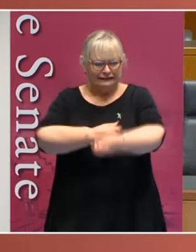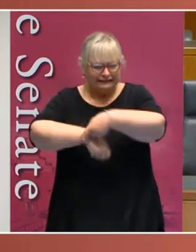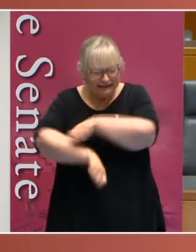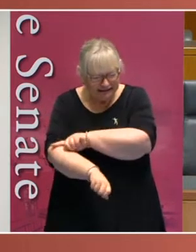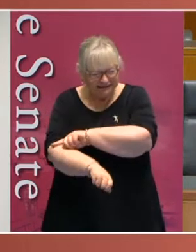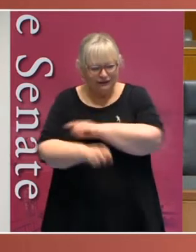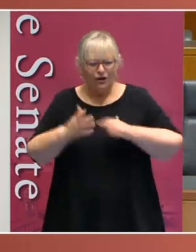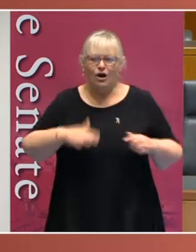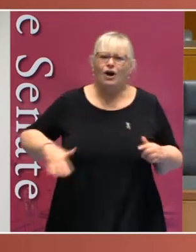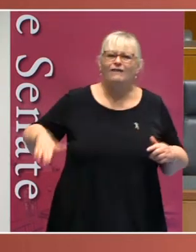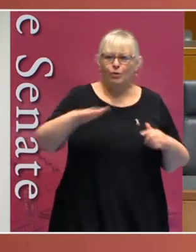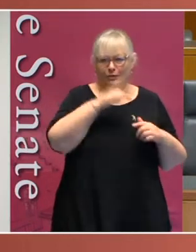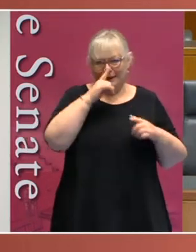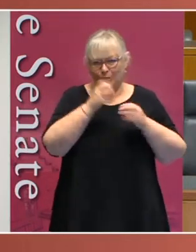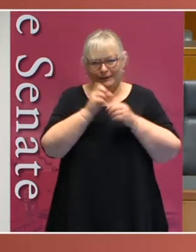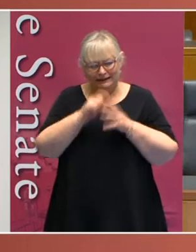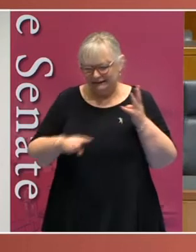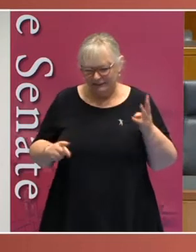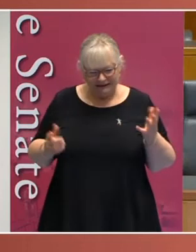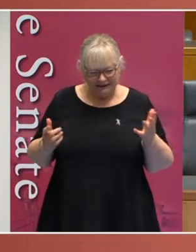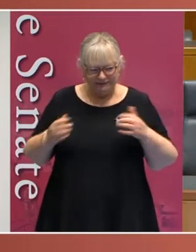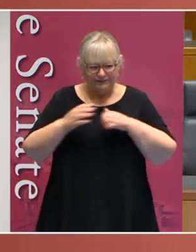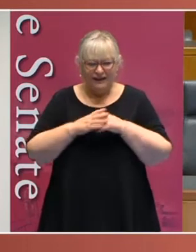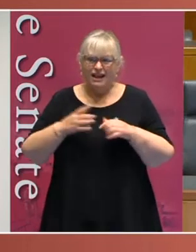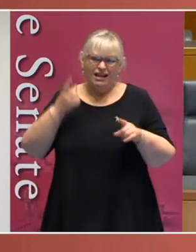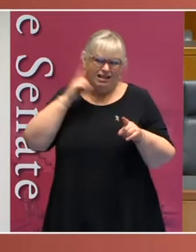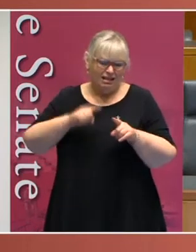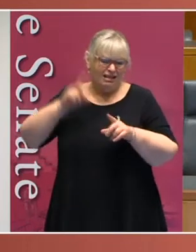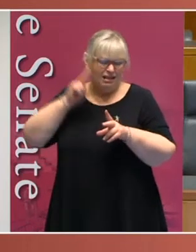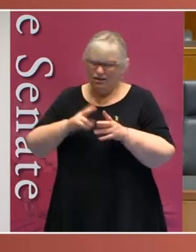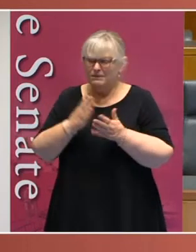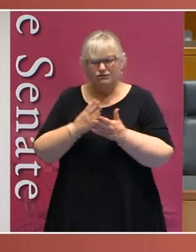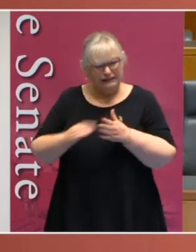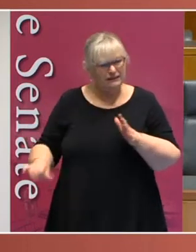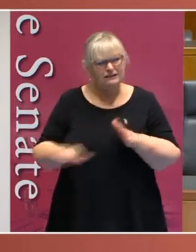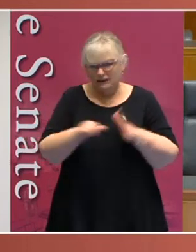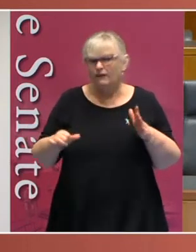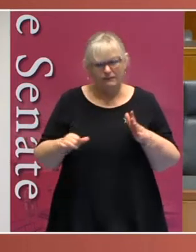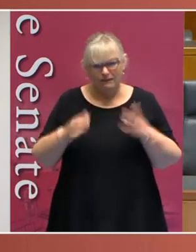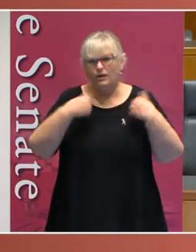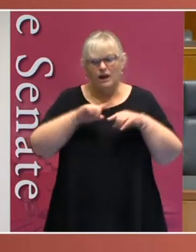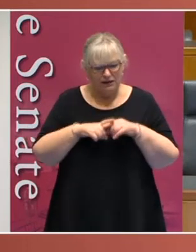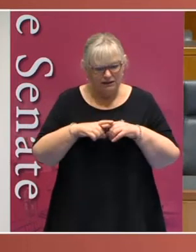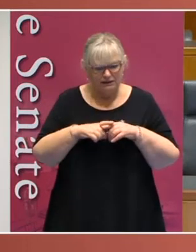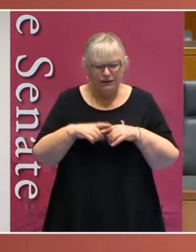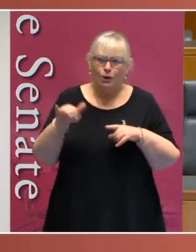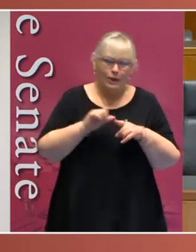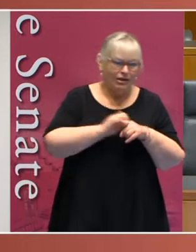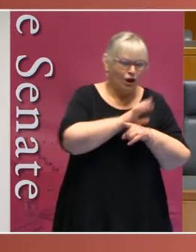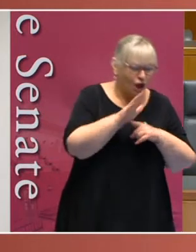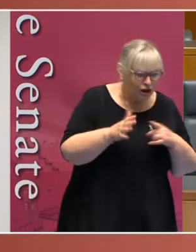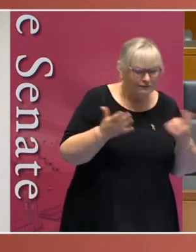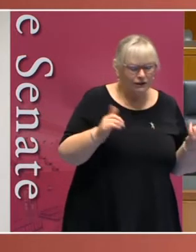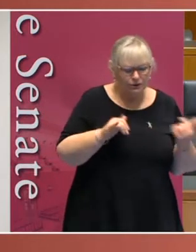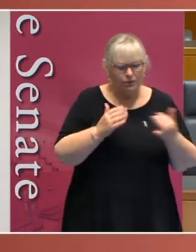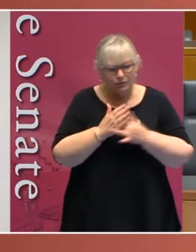as disabled people. The last couple of years have been really tough for us and tough for our families, whether it's COVID-19,